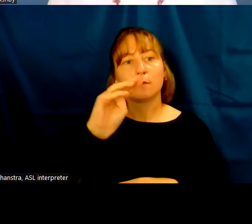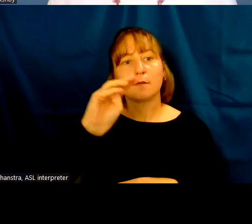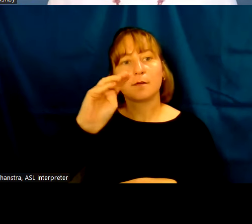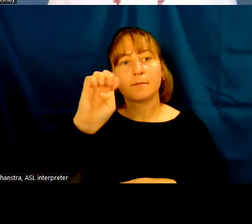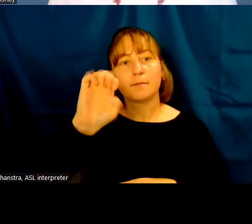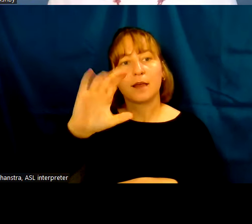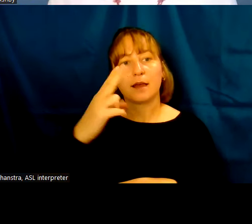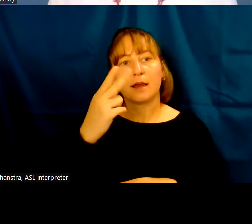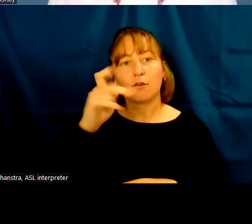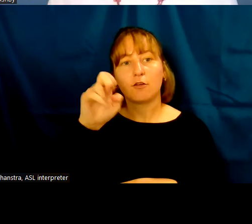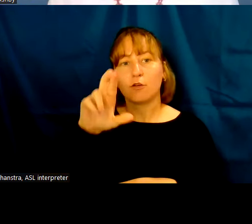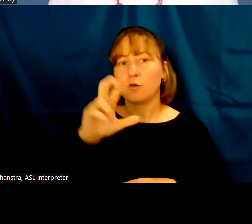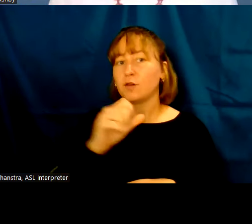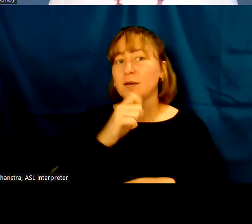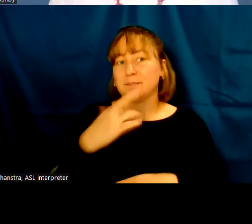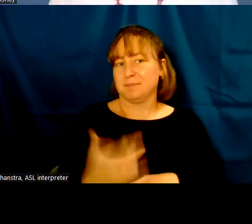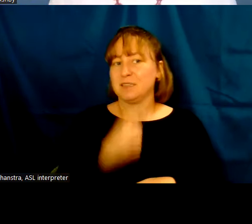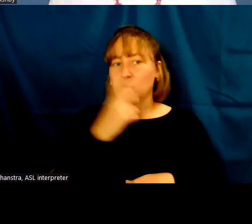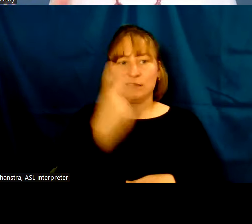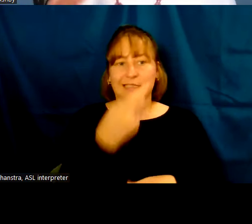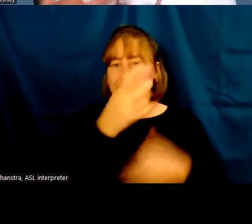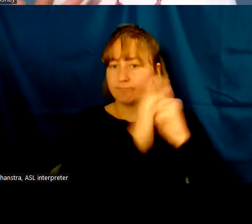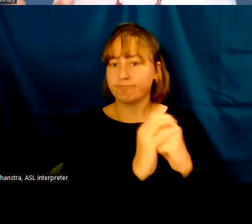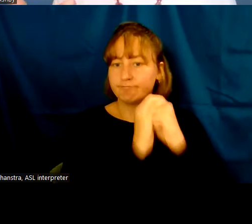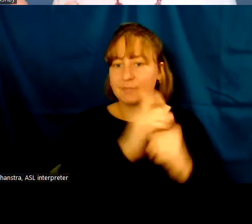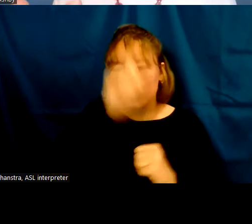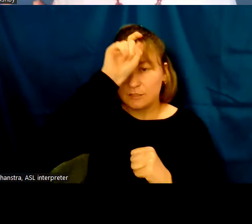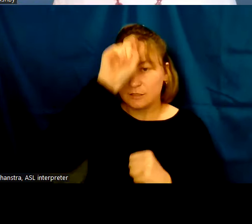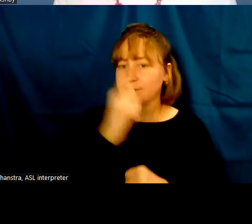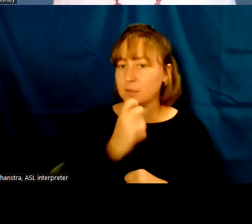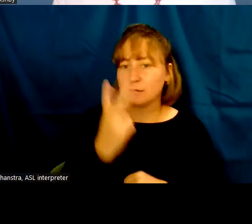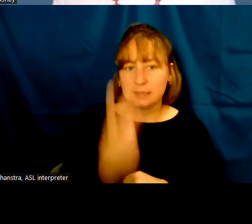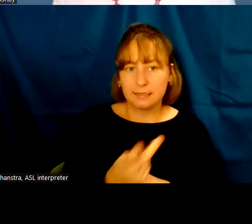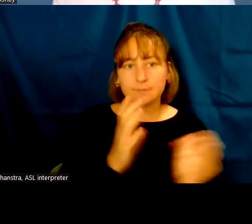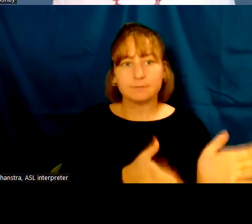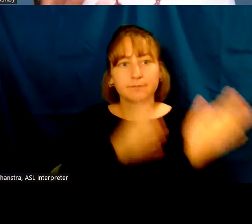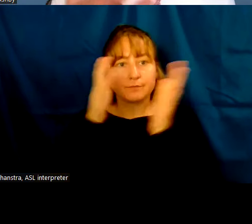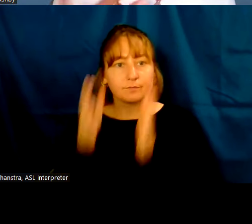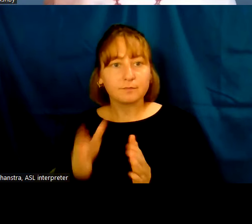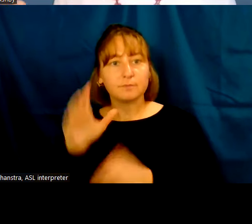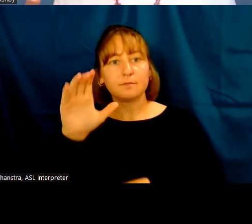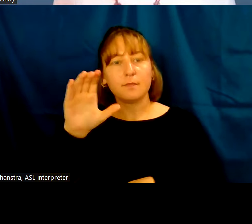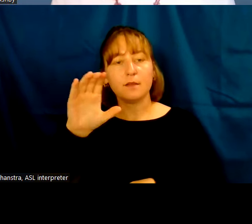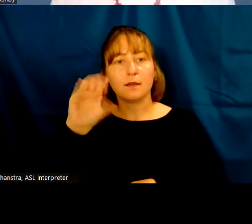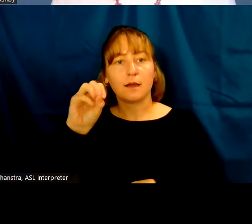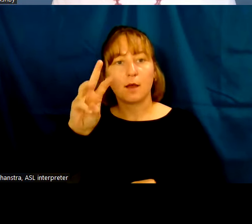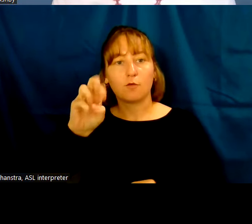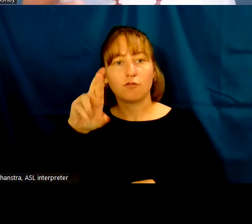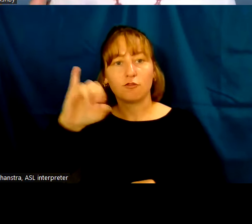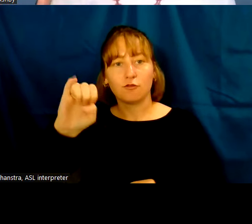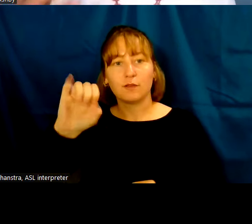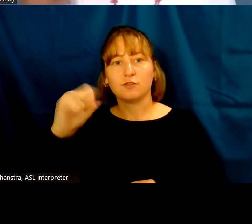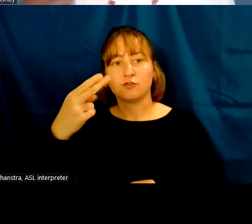worshipped anywhere in Egypt. The cowrie shells are very much a potent symbol throughout the African